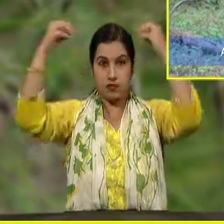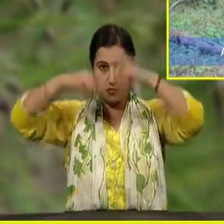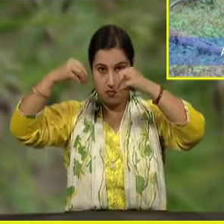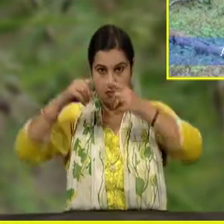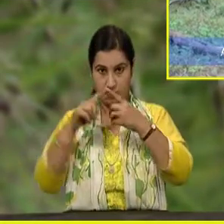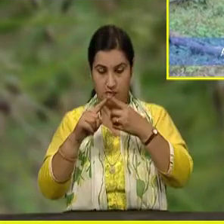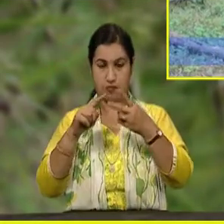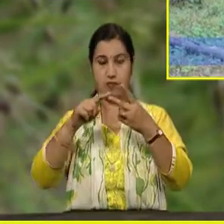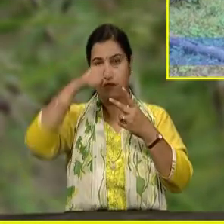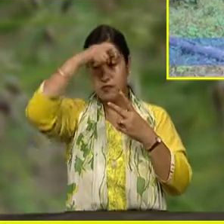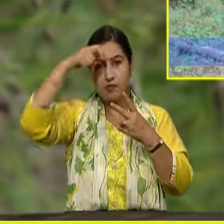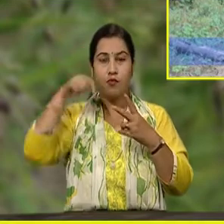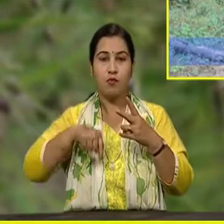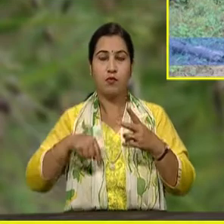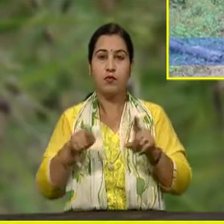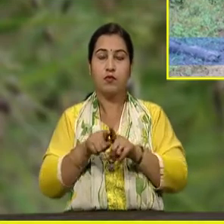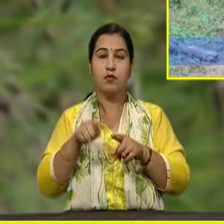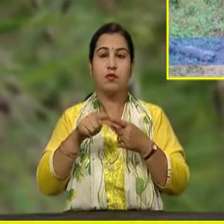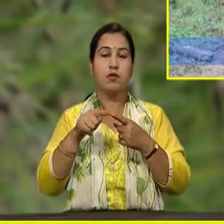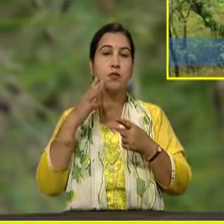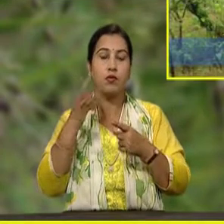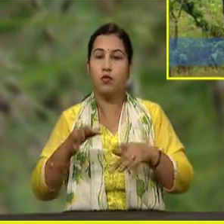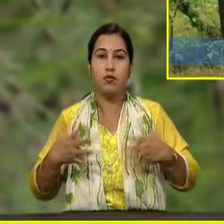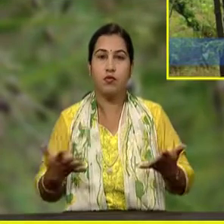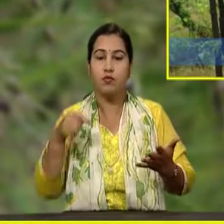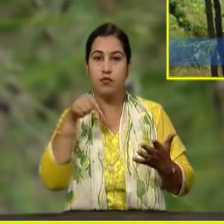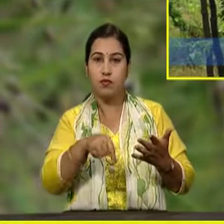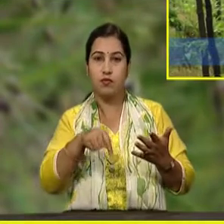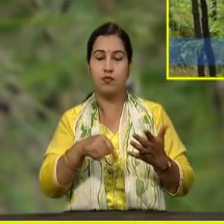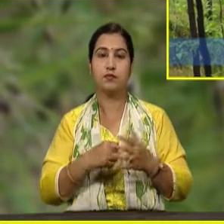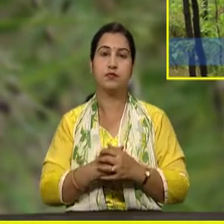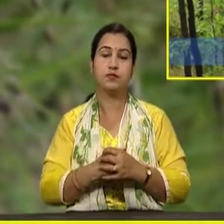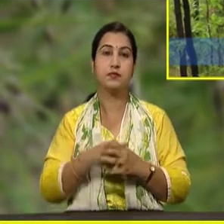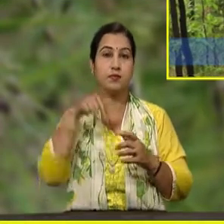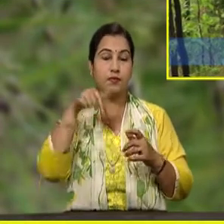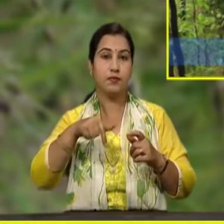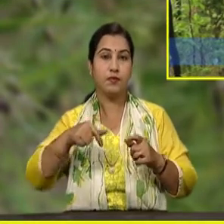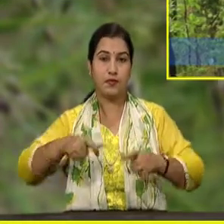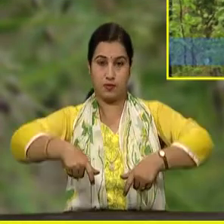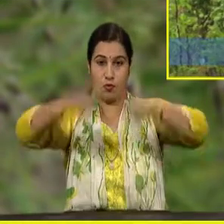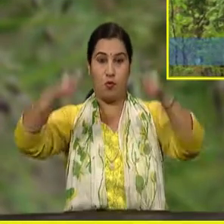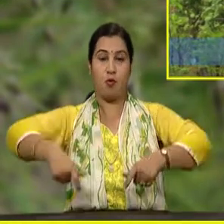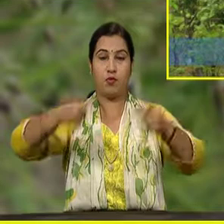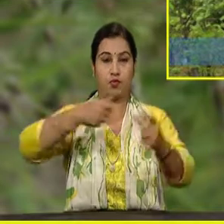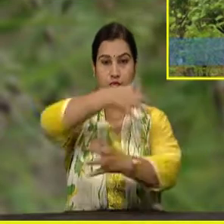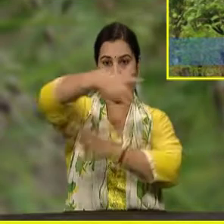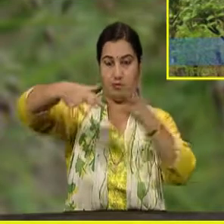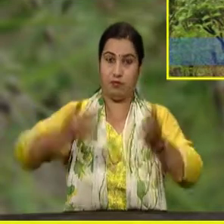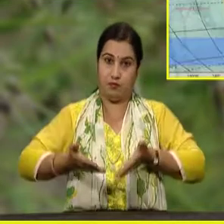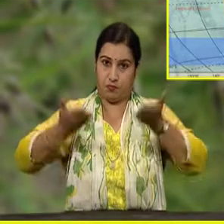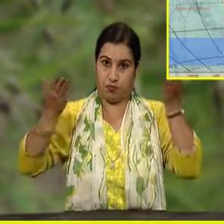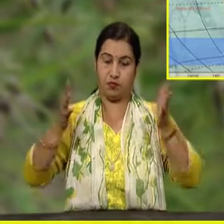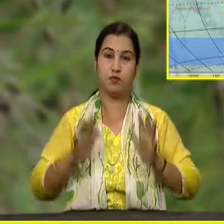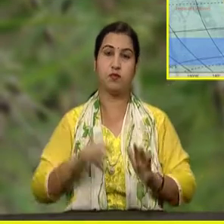region is the Tropical Rainforests. Tropical Rainforests are